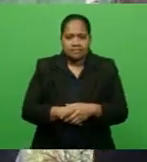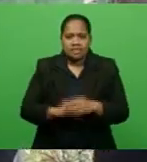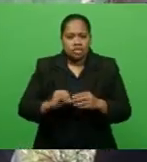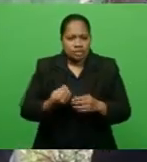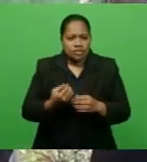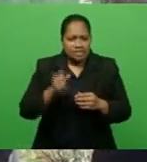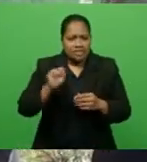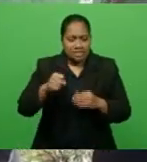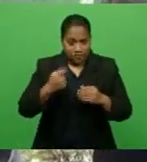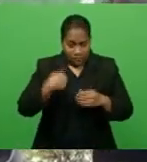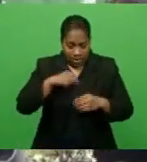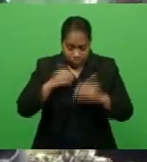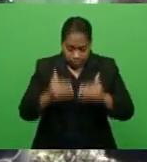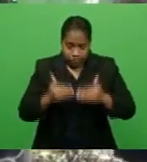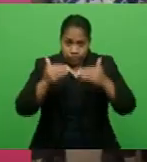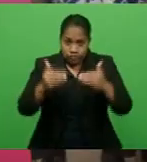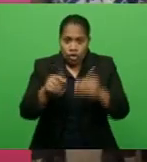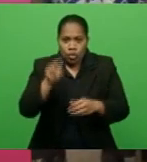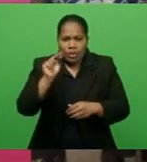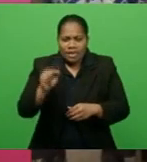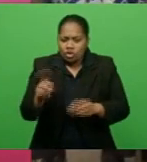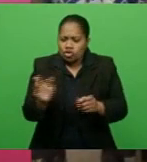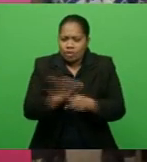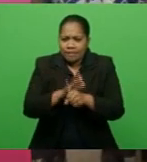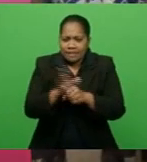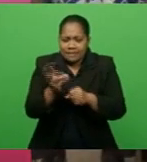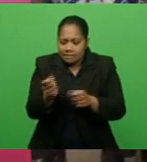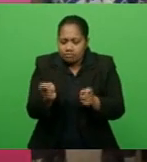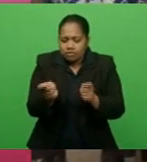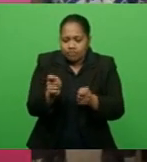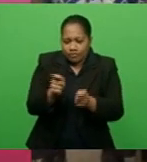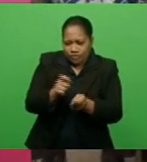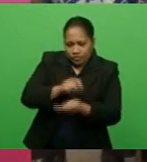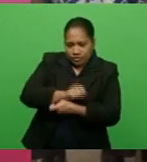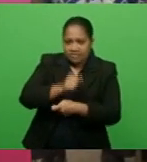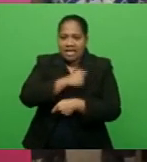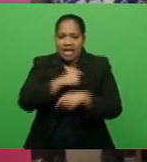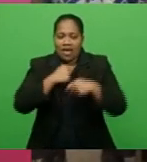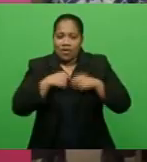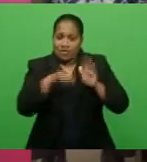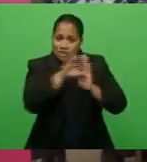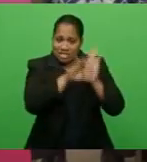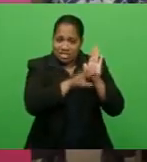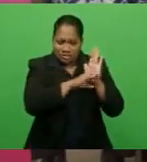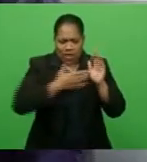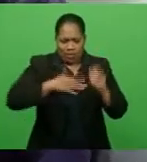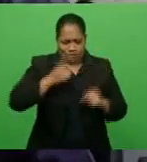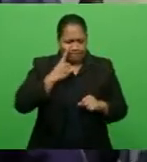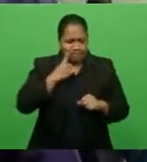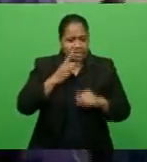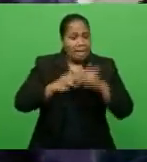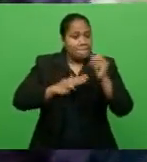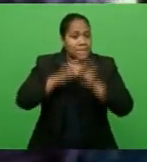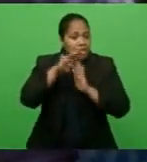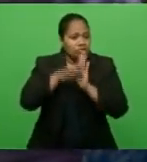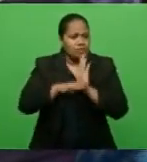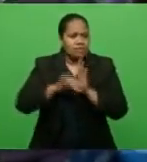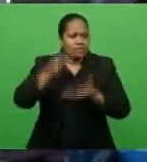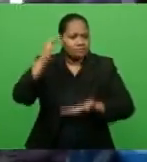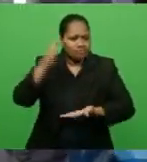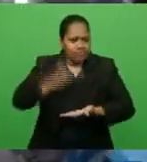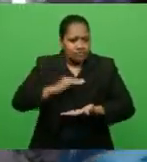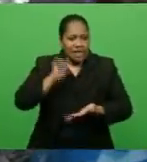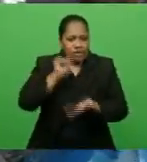to the constitution. I would like to see that the mandate model has to be reduced, but properly